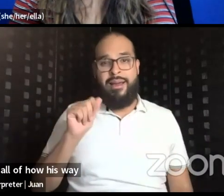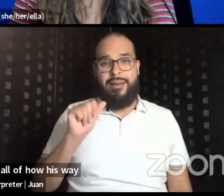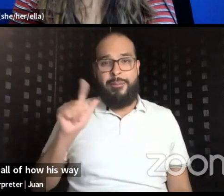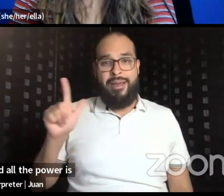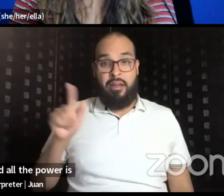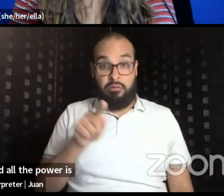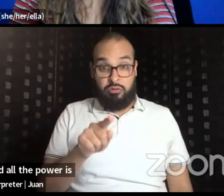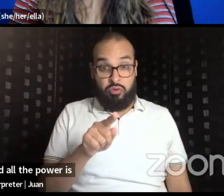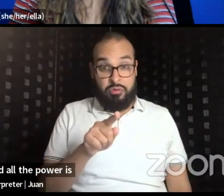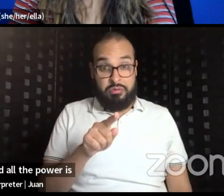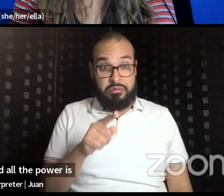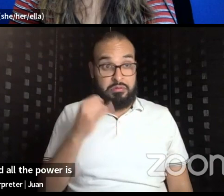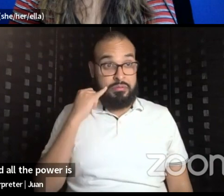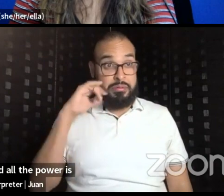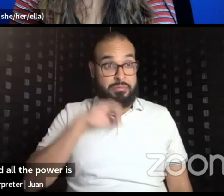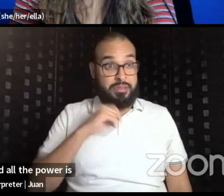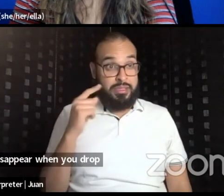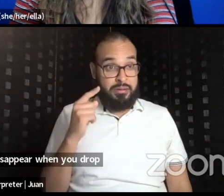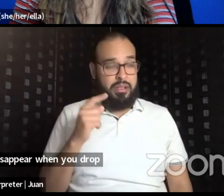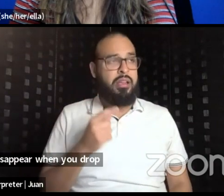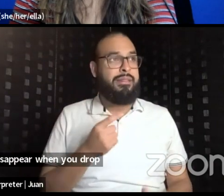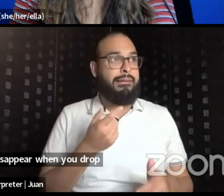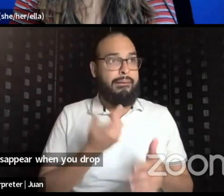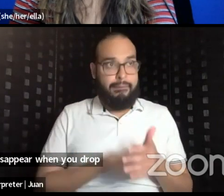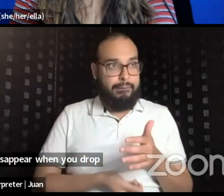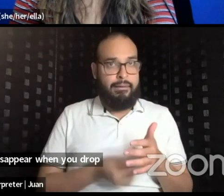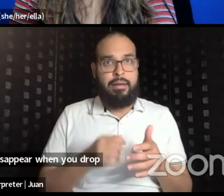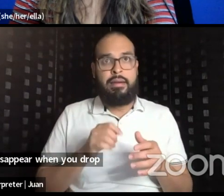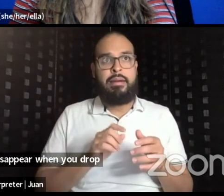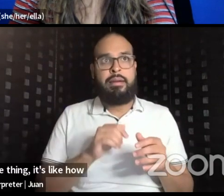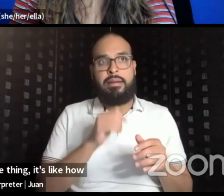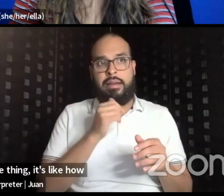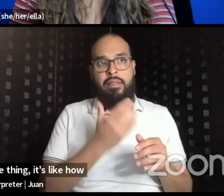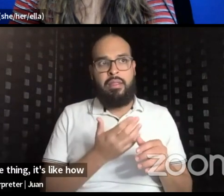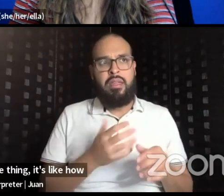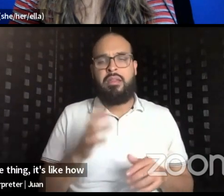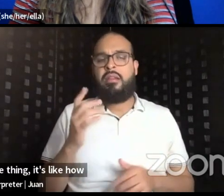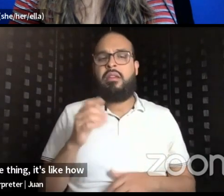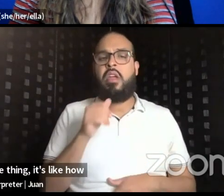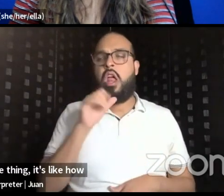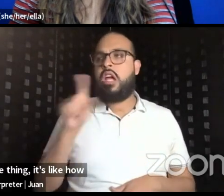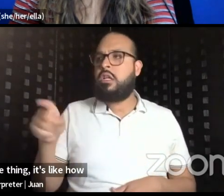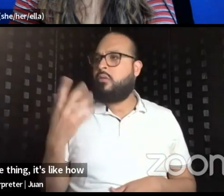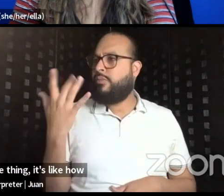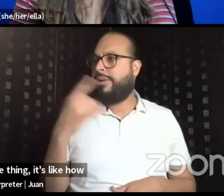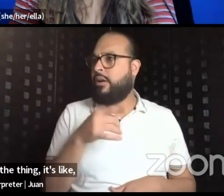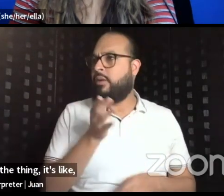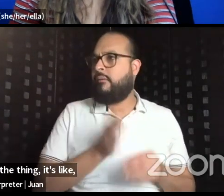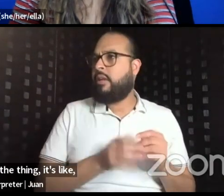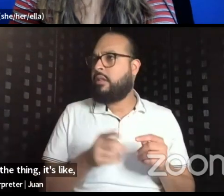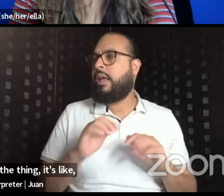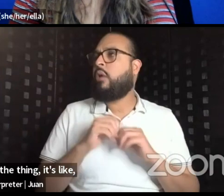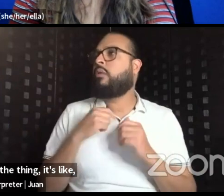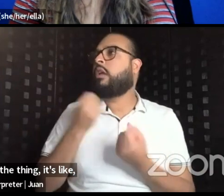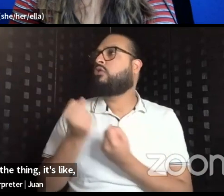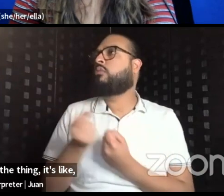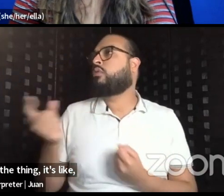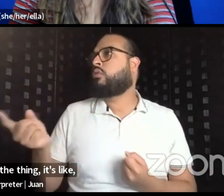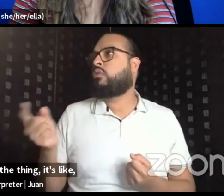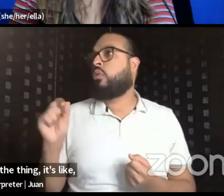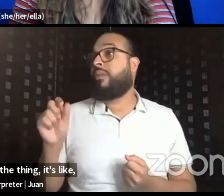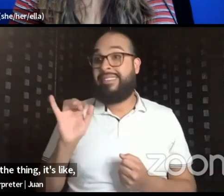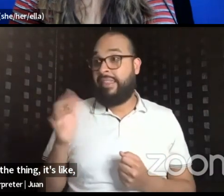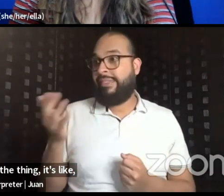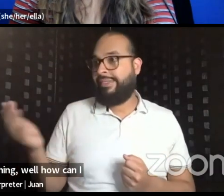disappear, when you drop out, it's never like, why didn't you do the thing? It's like, how can I support you to do the thing? Or how can I take the thing from you?